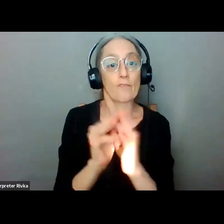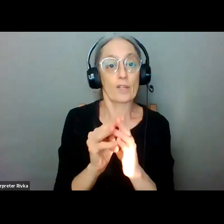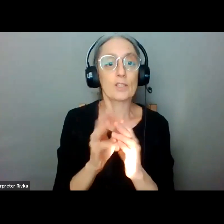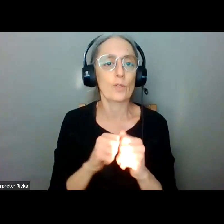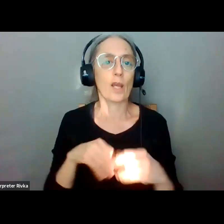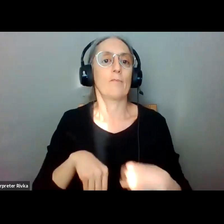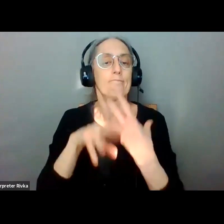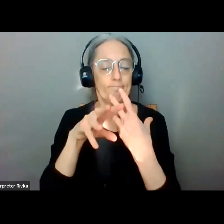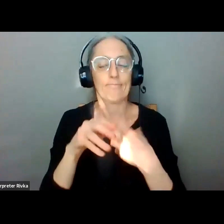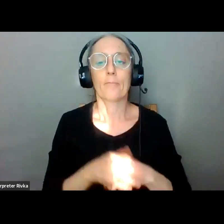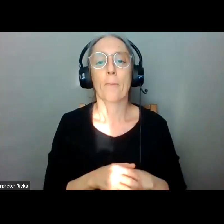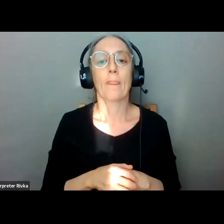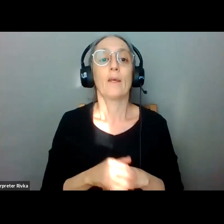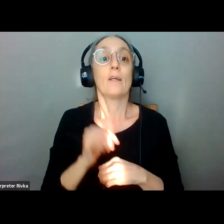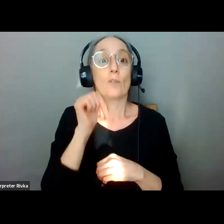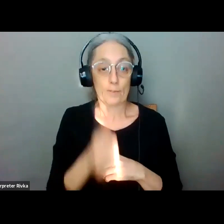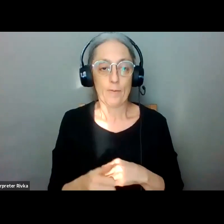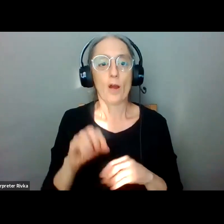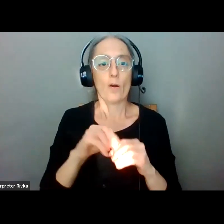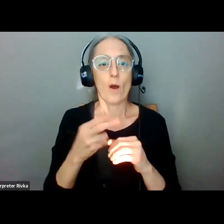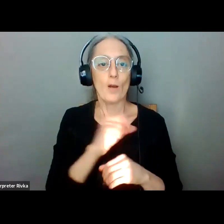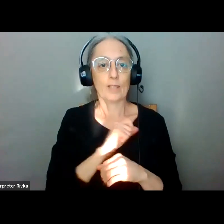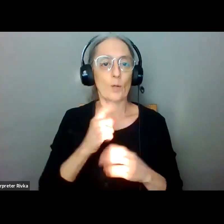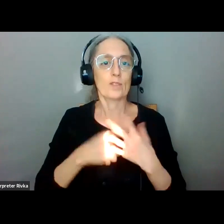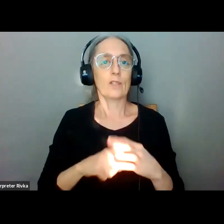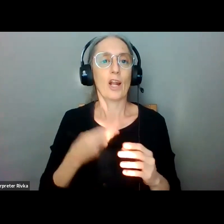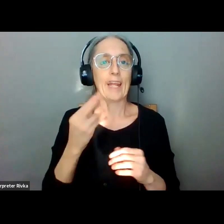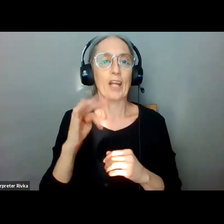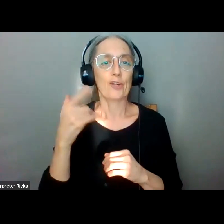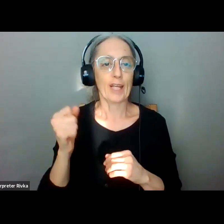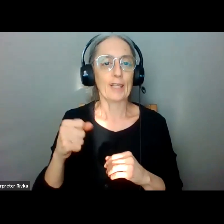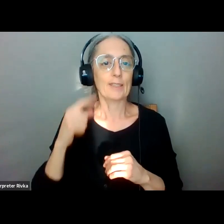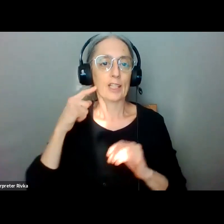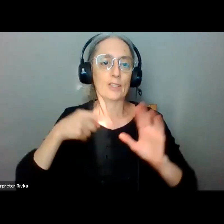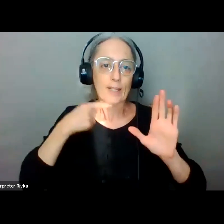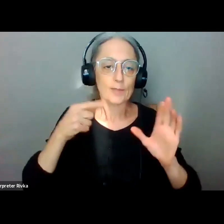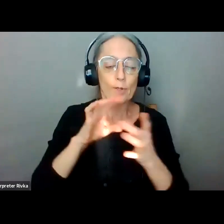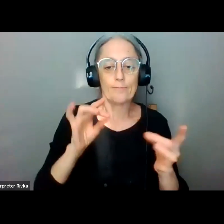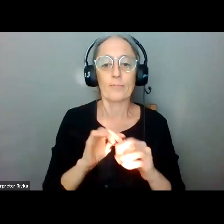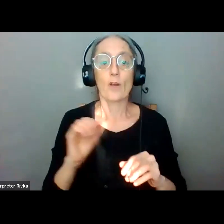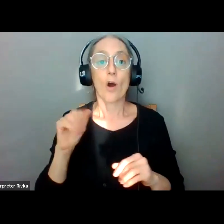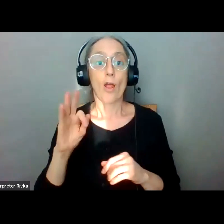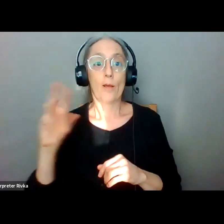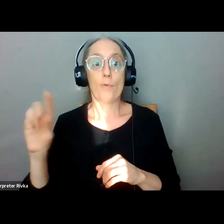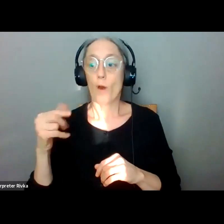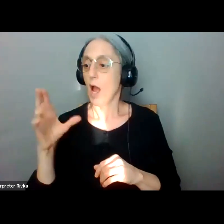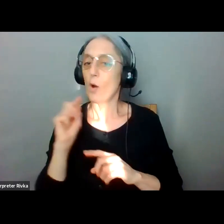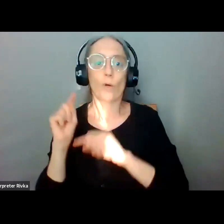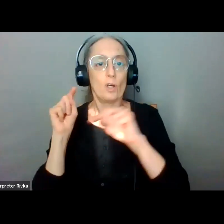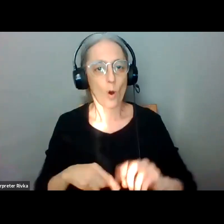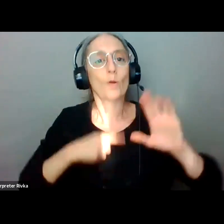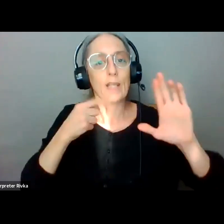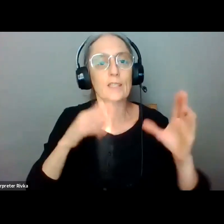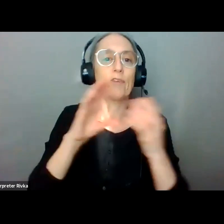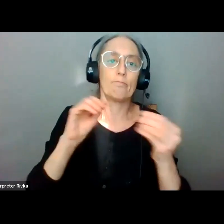tomorrow in the ohio senate um we plan on delivering testimony uh we being all aboard ohio um but but i